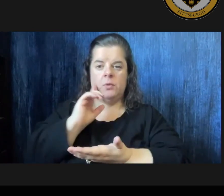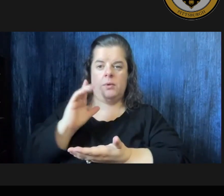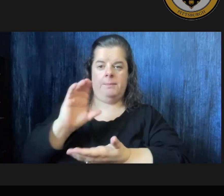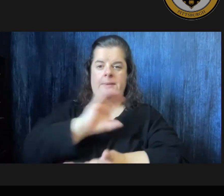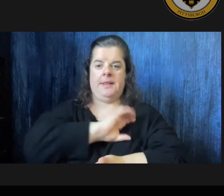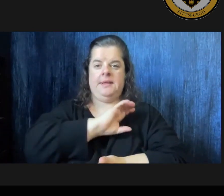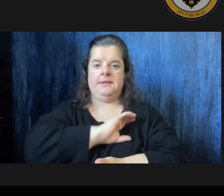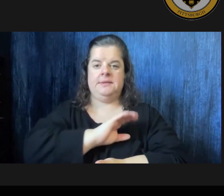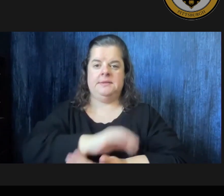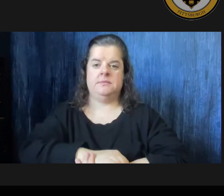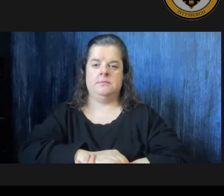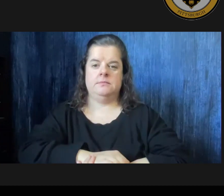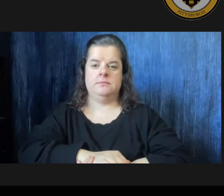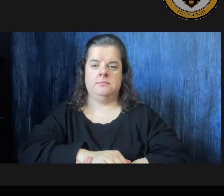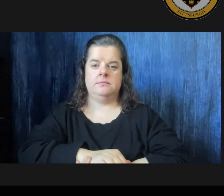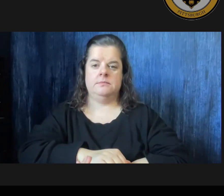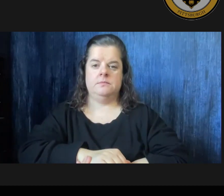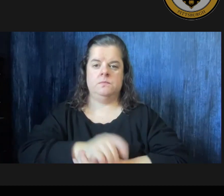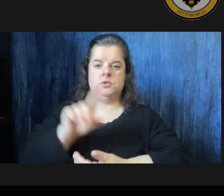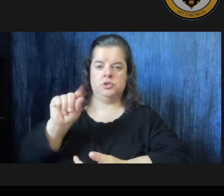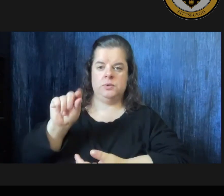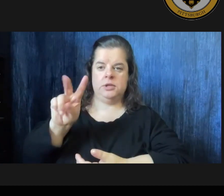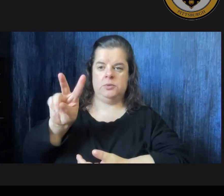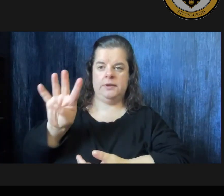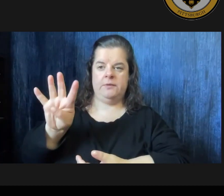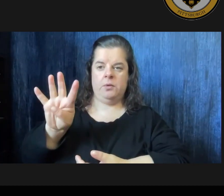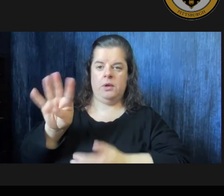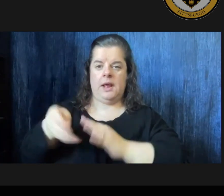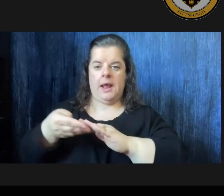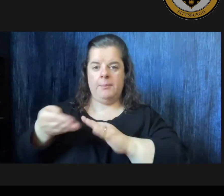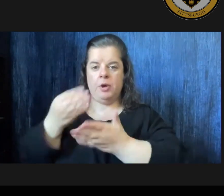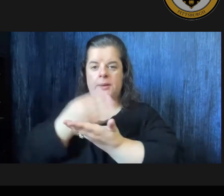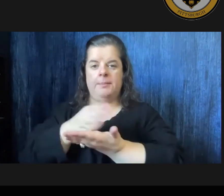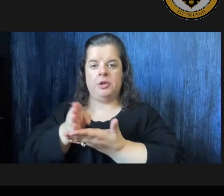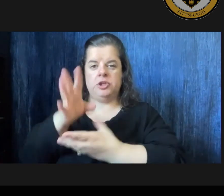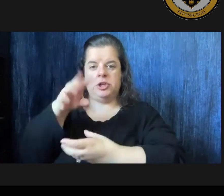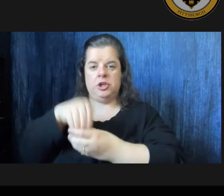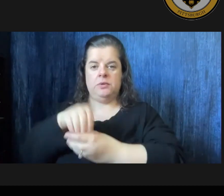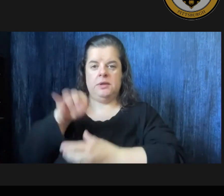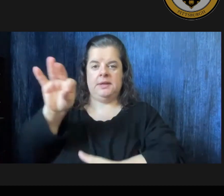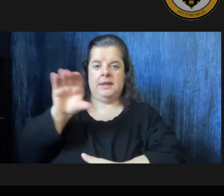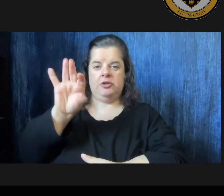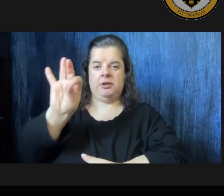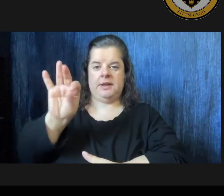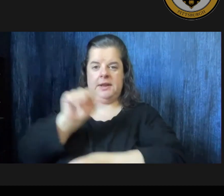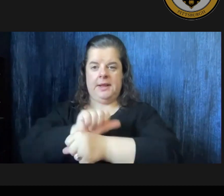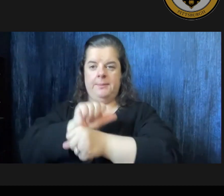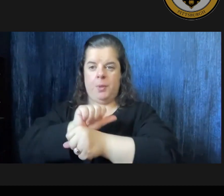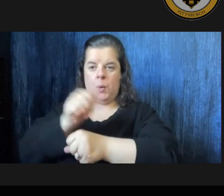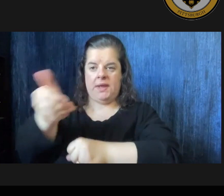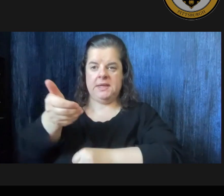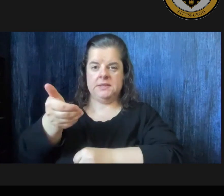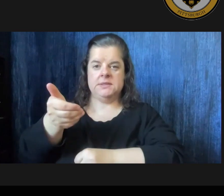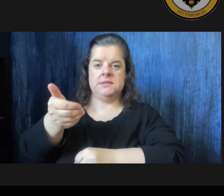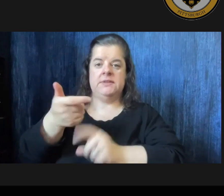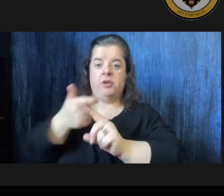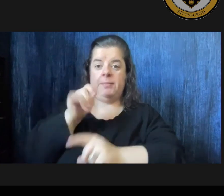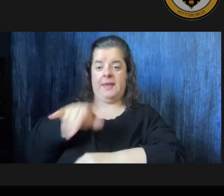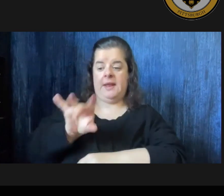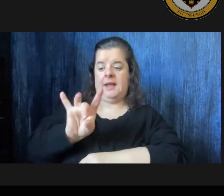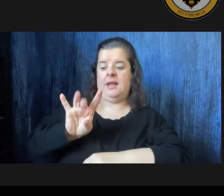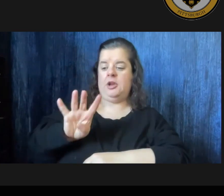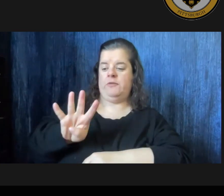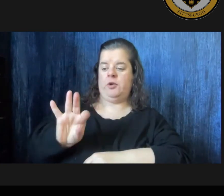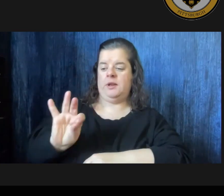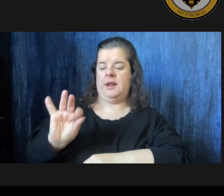the 2024 operating budget includes 909 employees of that 849